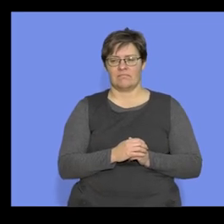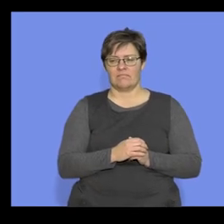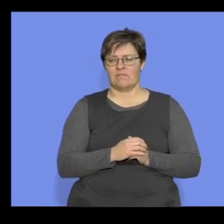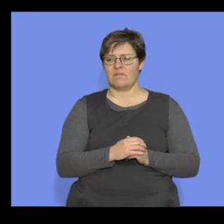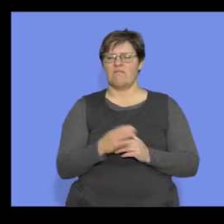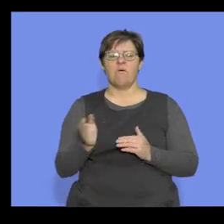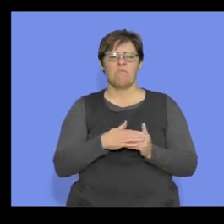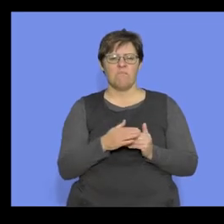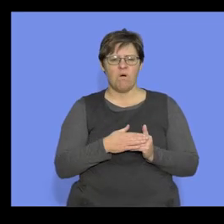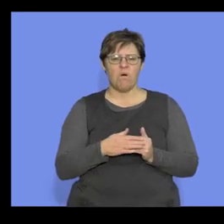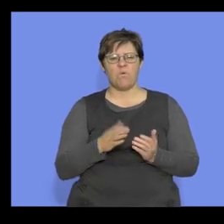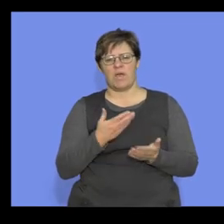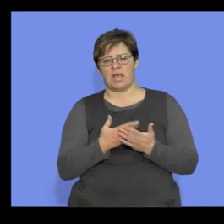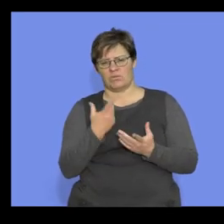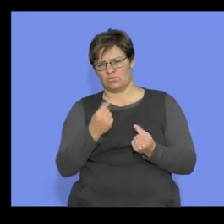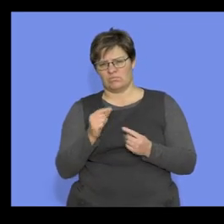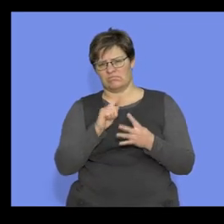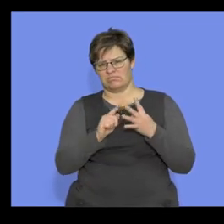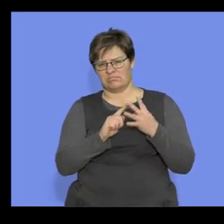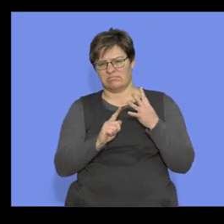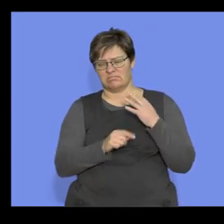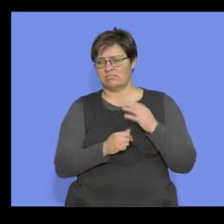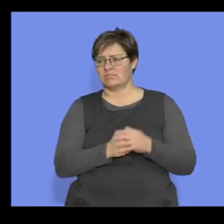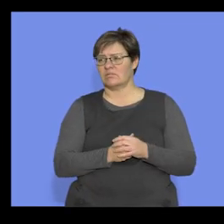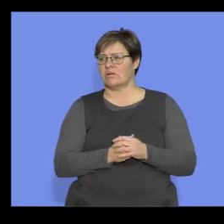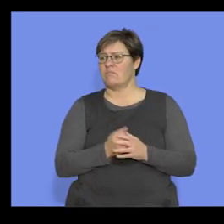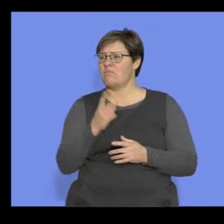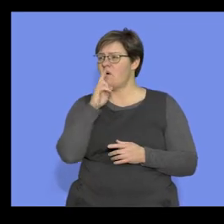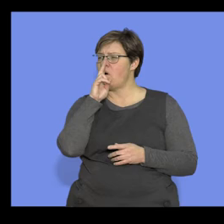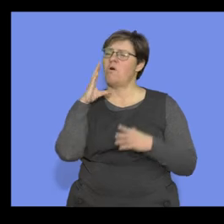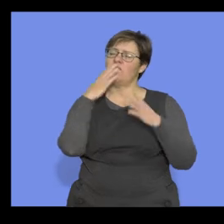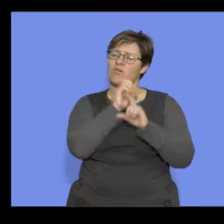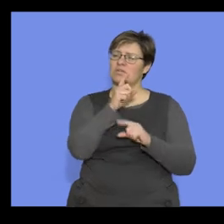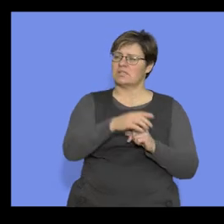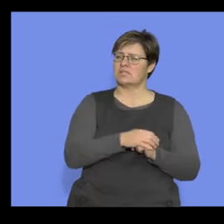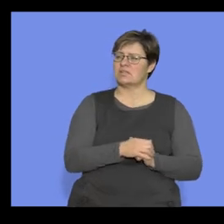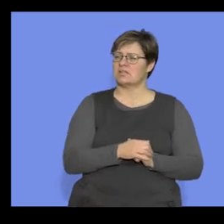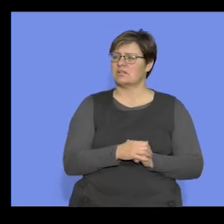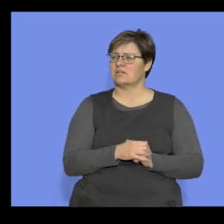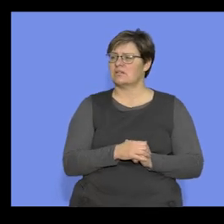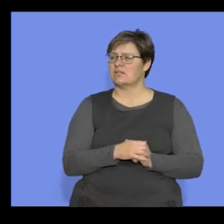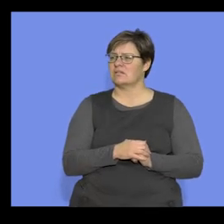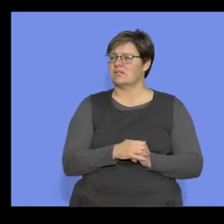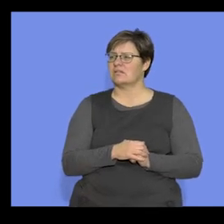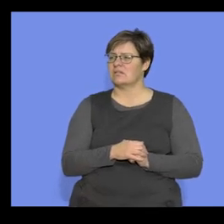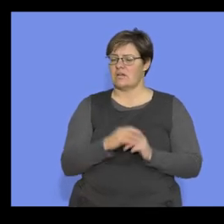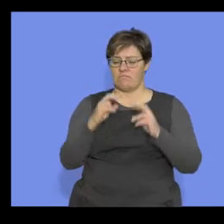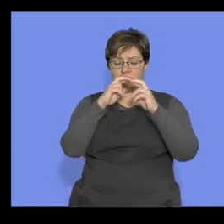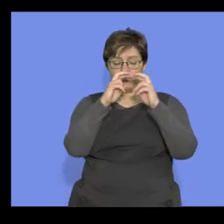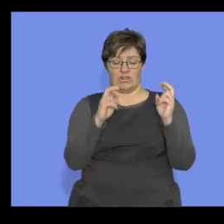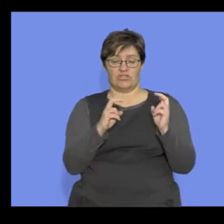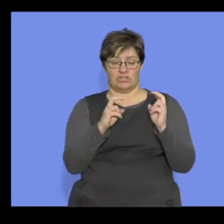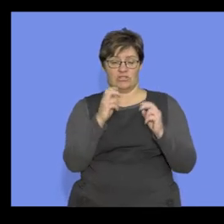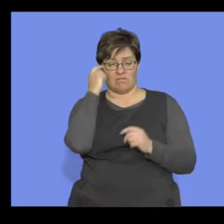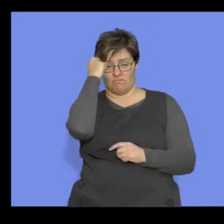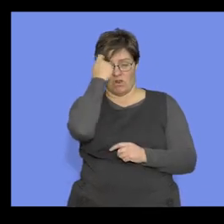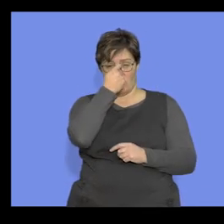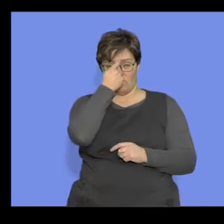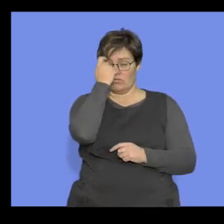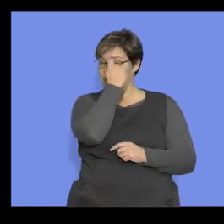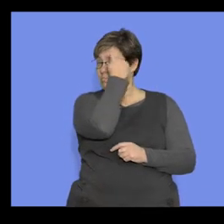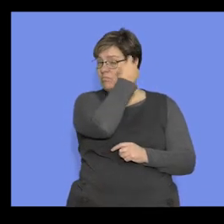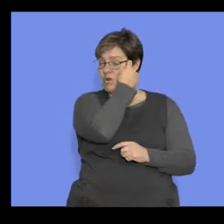All right, there's a few more that we can do. All right, another one we can concentrate on here is about the bridge,